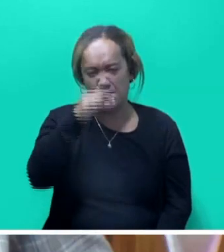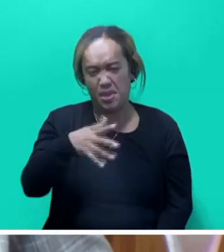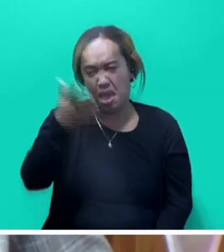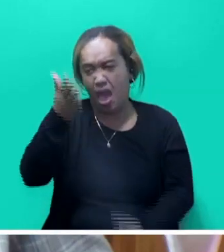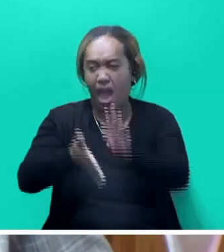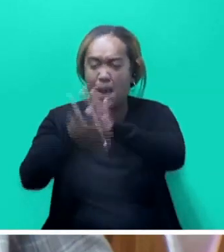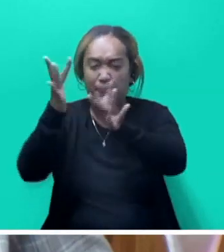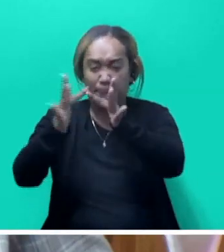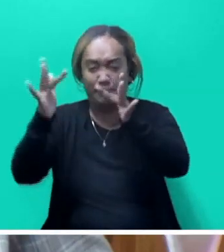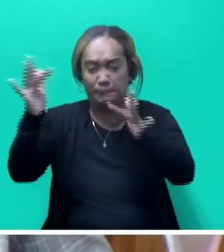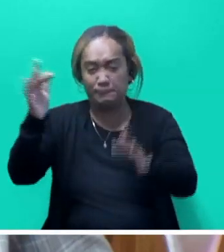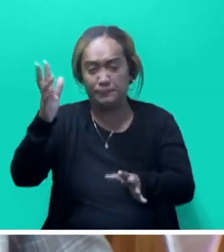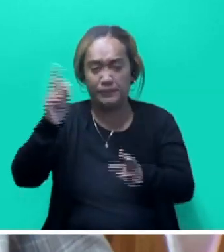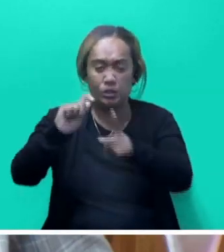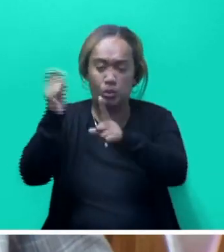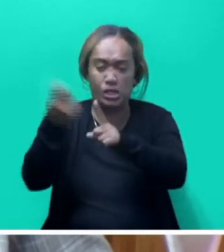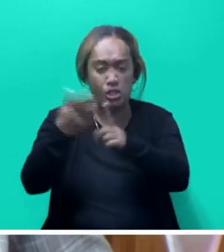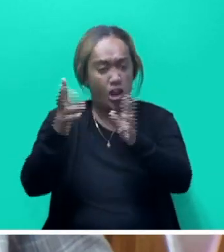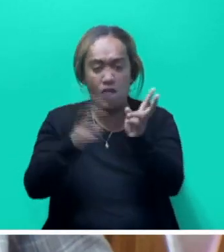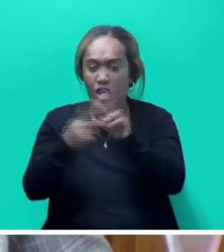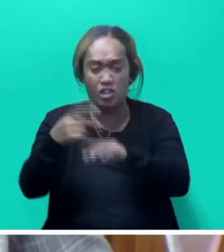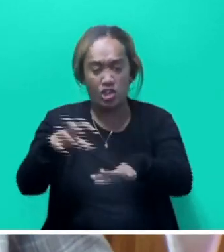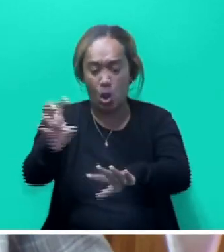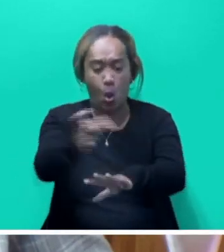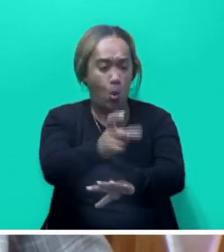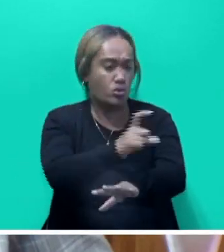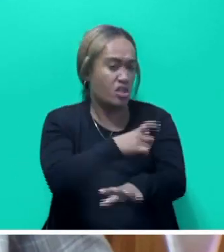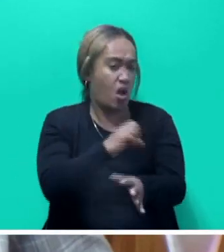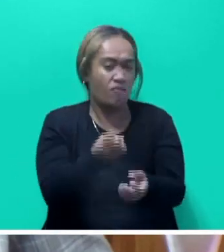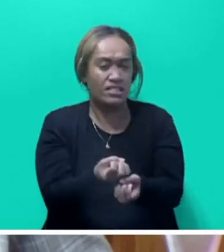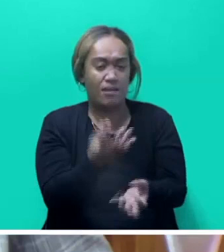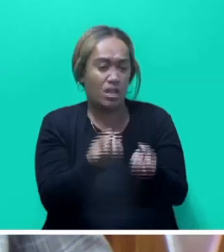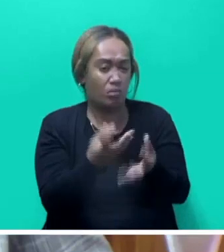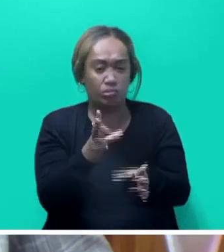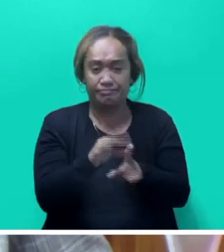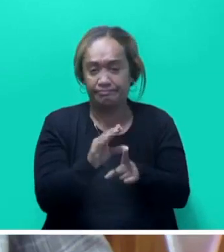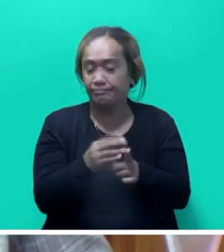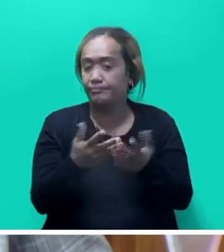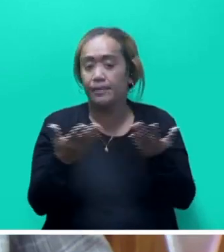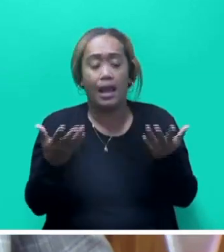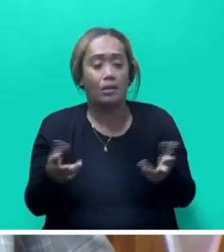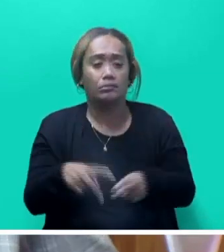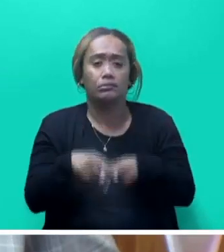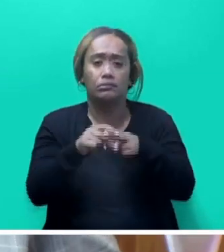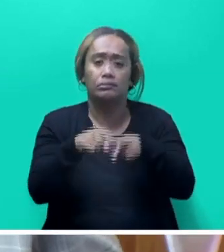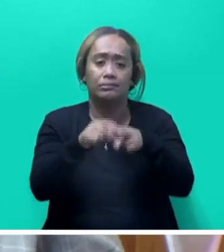who have unique traditions or a village on the coast of Sabu Sabu who wants to provide horseback riding.